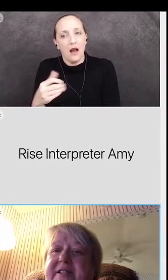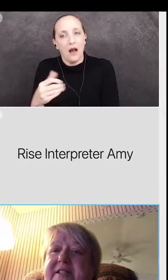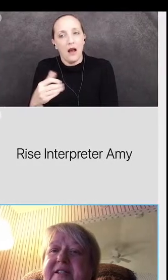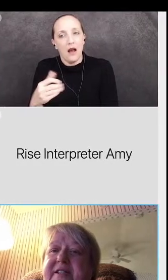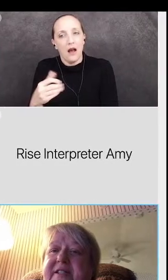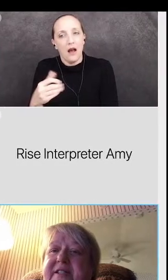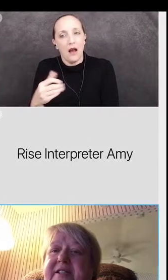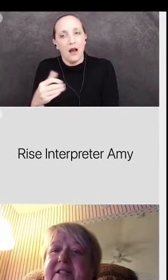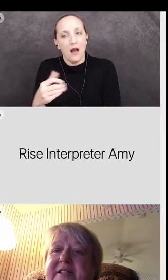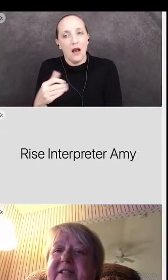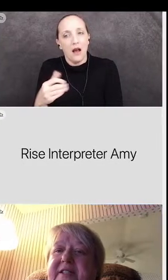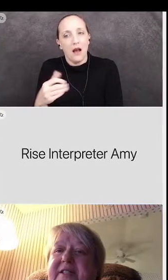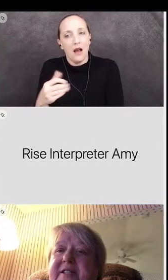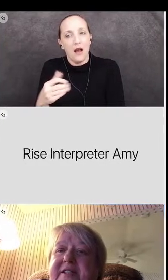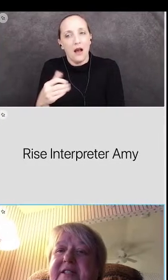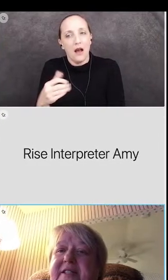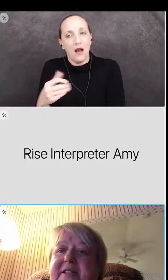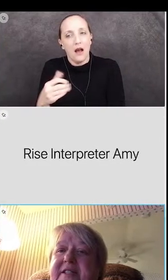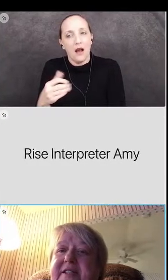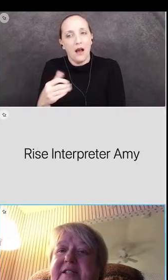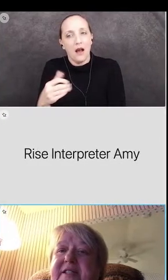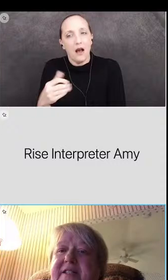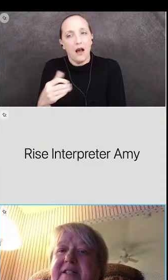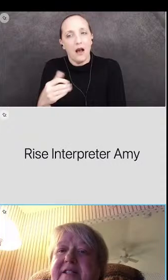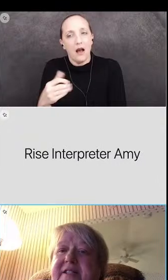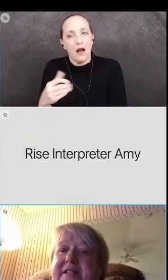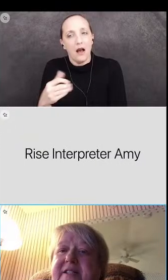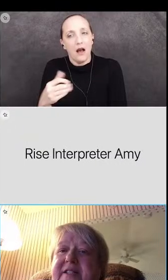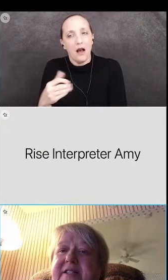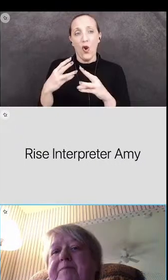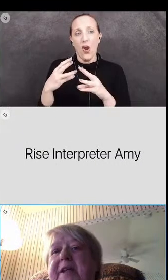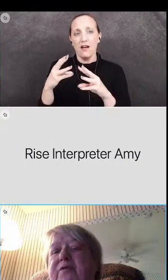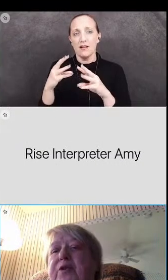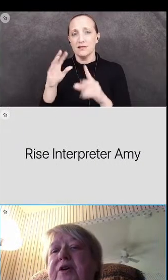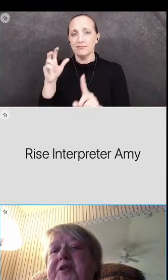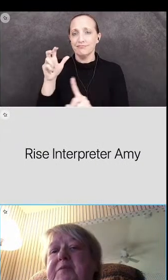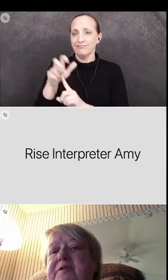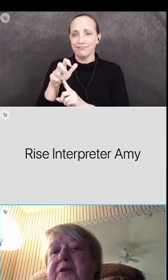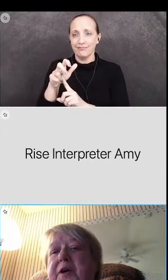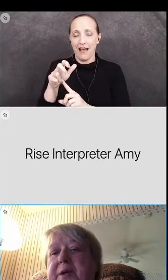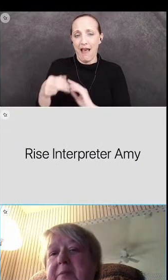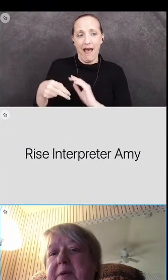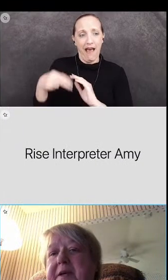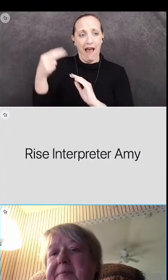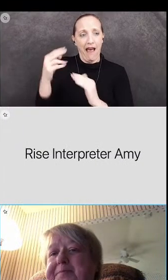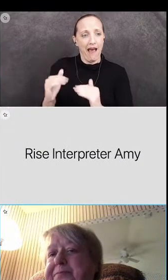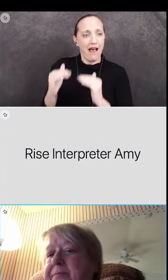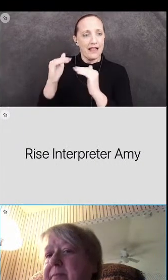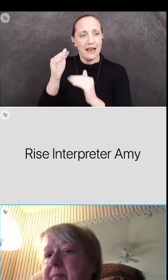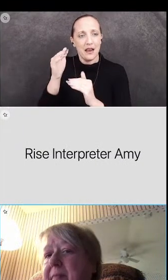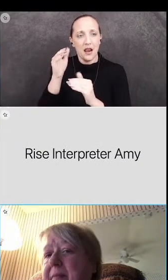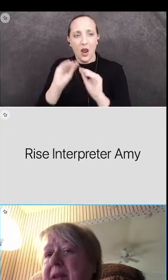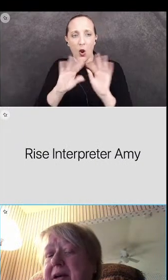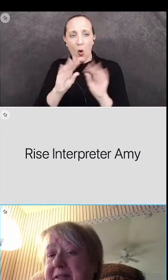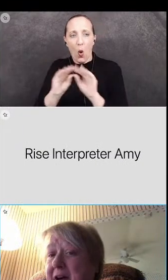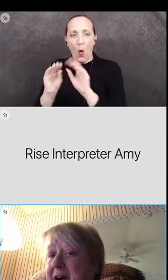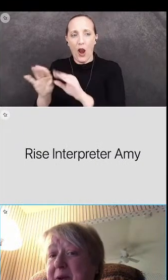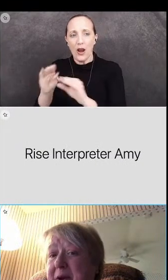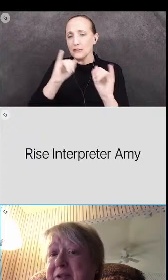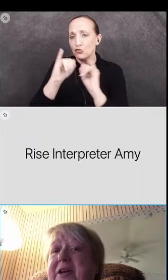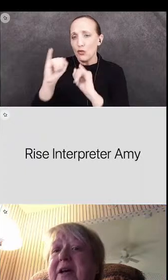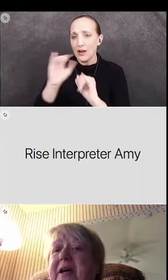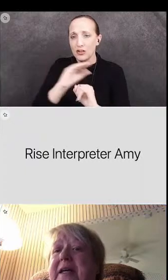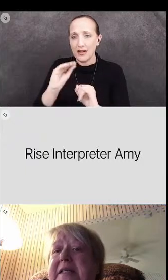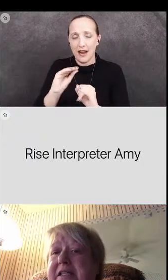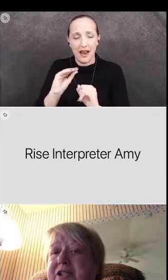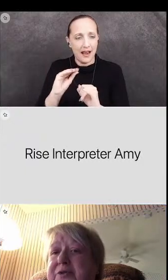because we need world class, highly coherent instructional systems. If we're going to move forward and be a